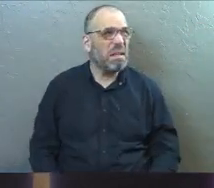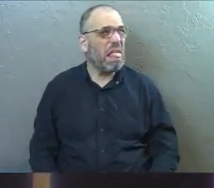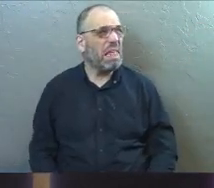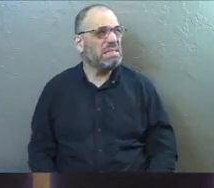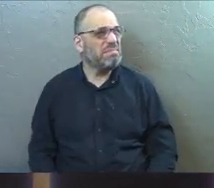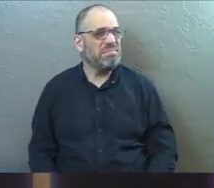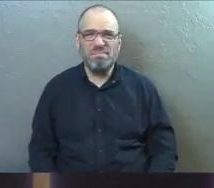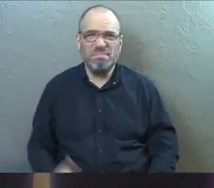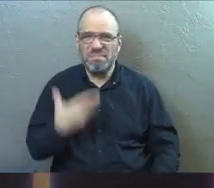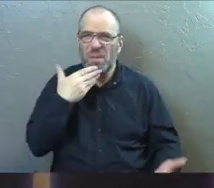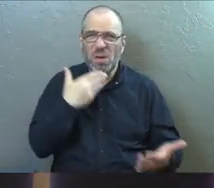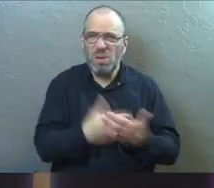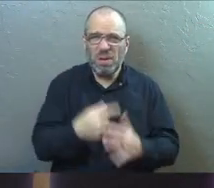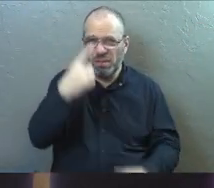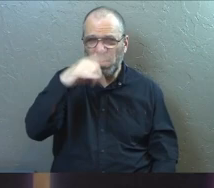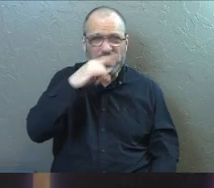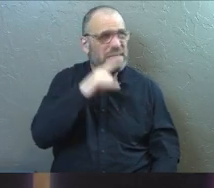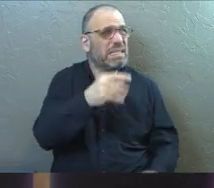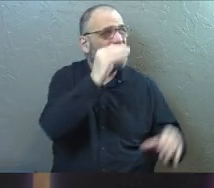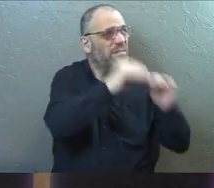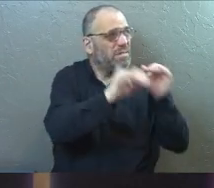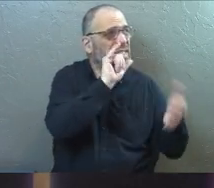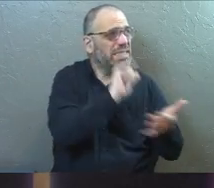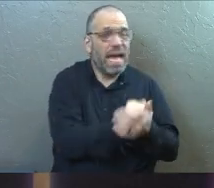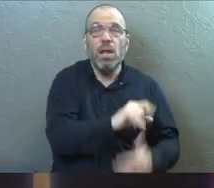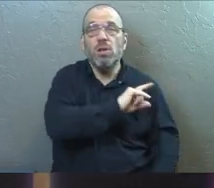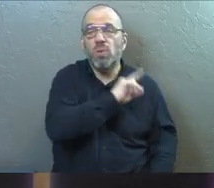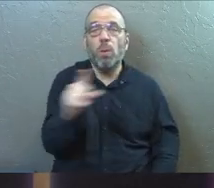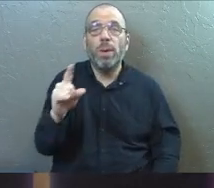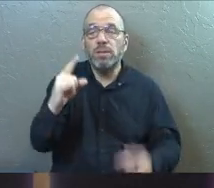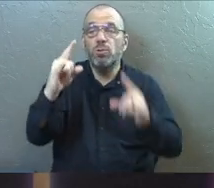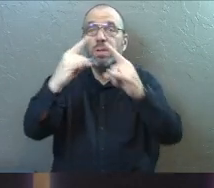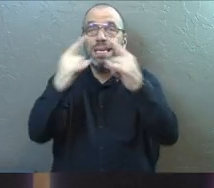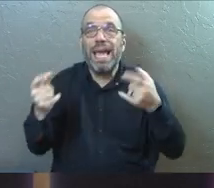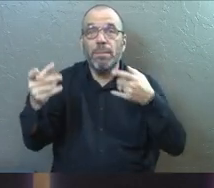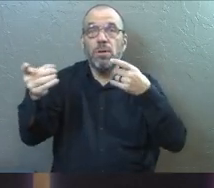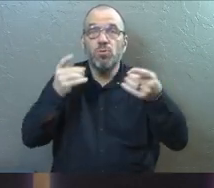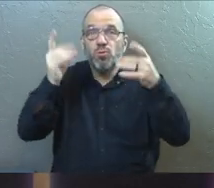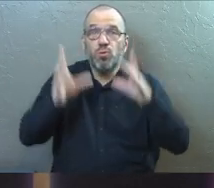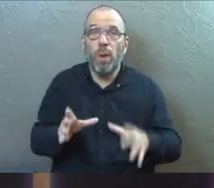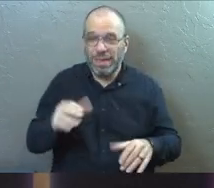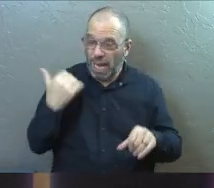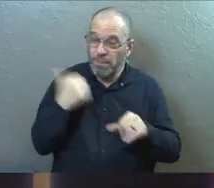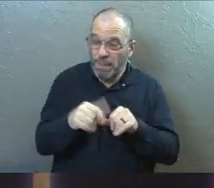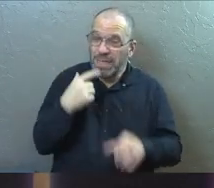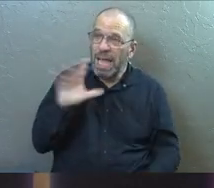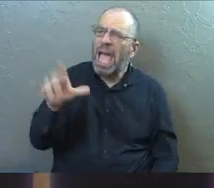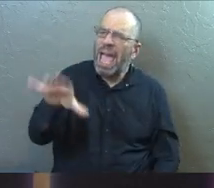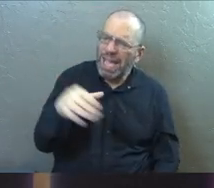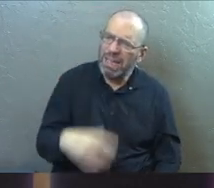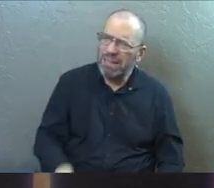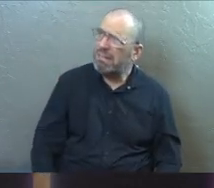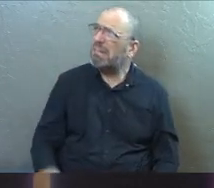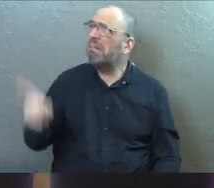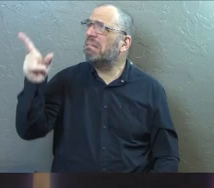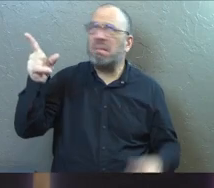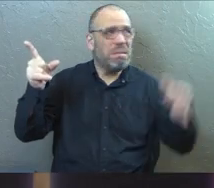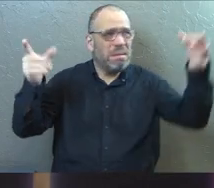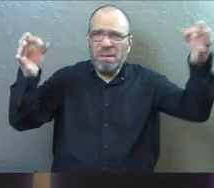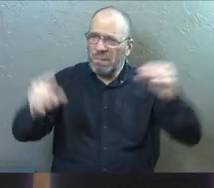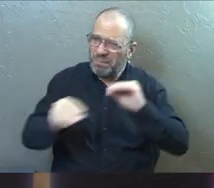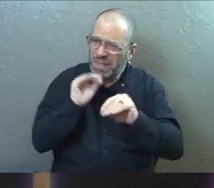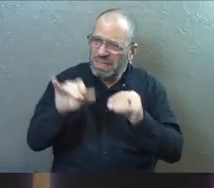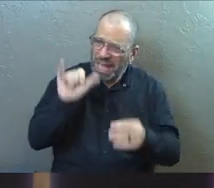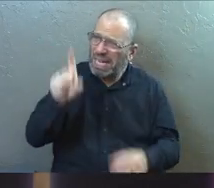I was like, that's not good for kids. We got to fix that and so I went to the camp director and I remember telling him, I'm like, we've got to fix